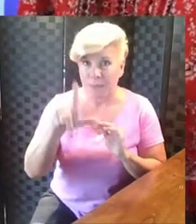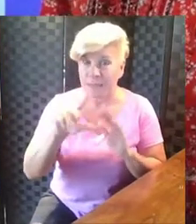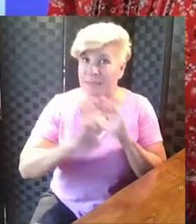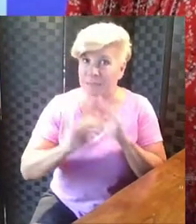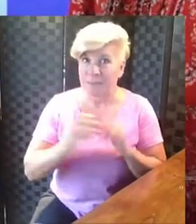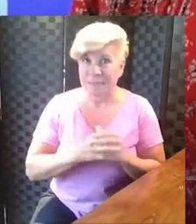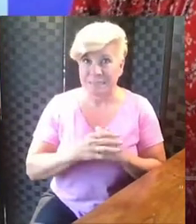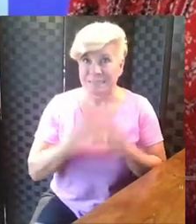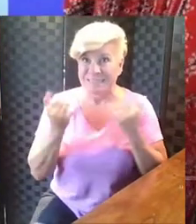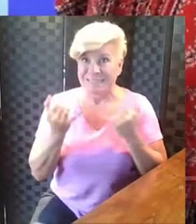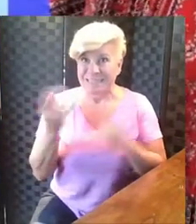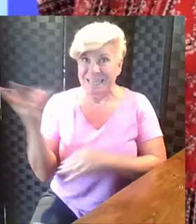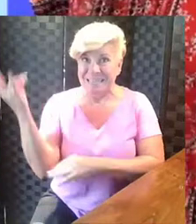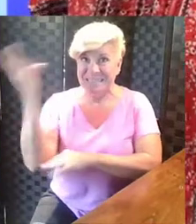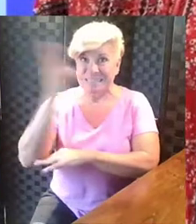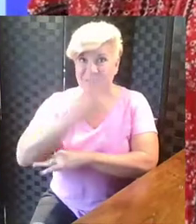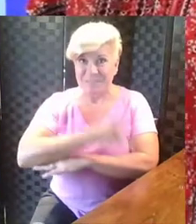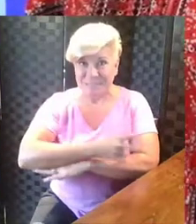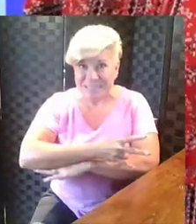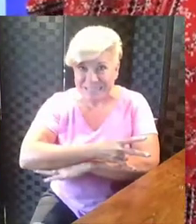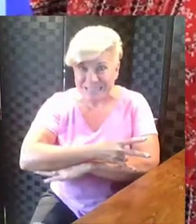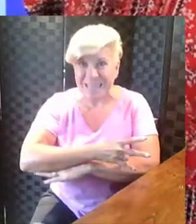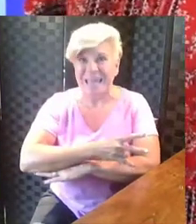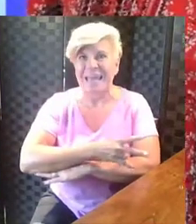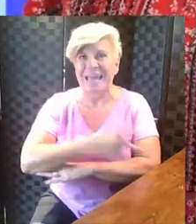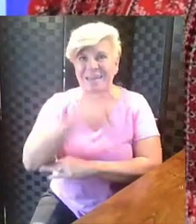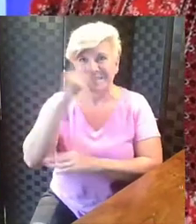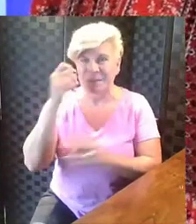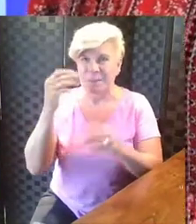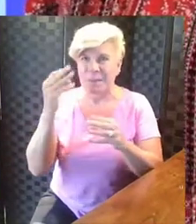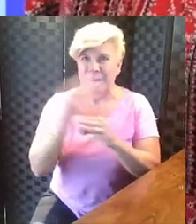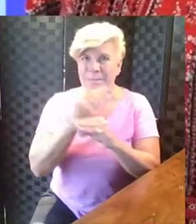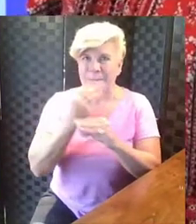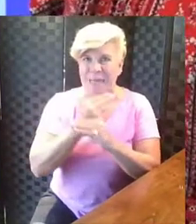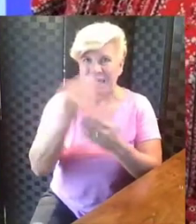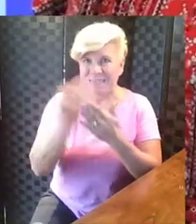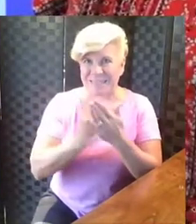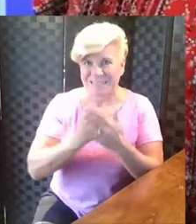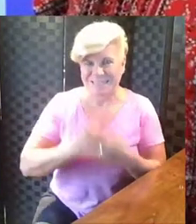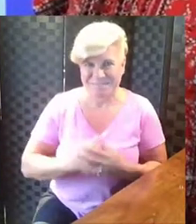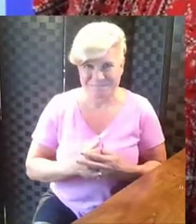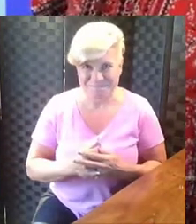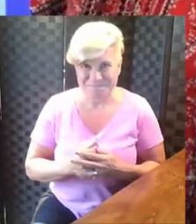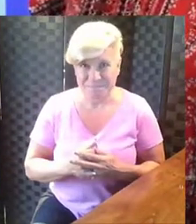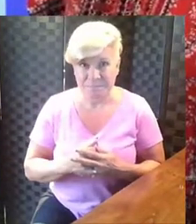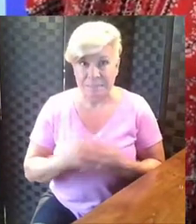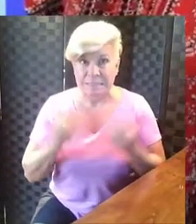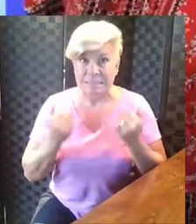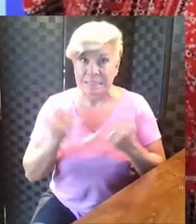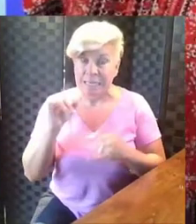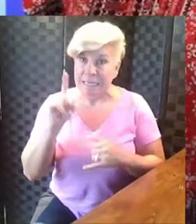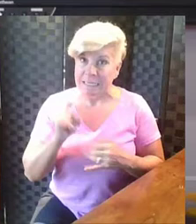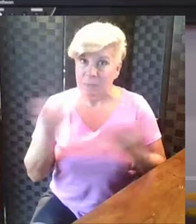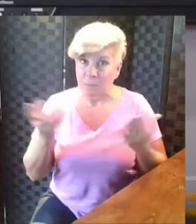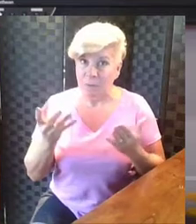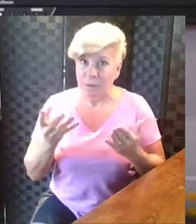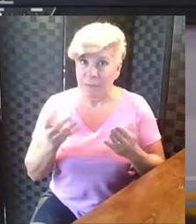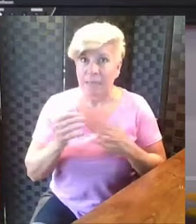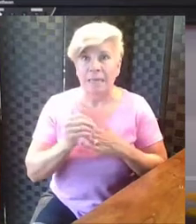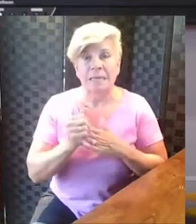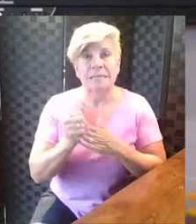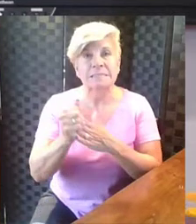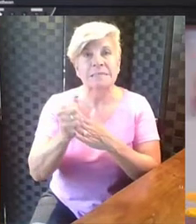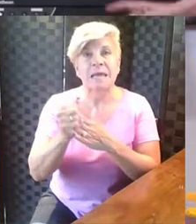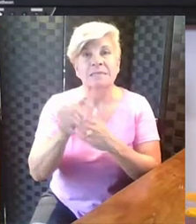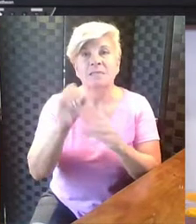are on day seven or lesson seven of our summer math series and you are going to need today your guided worksheet